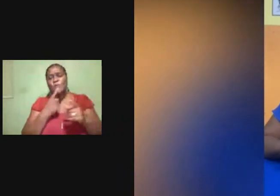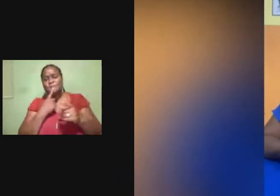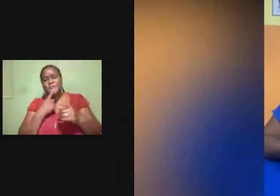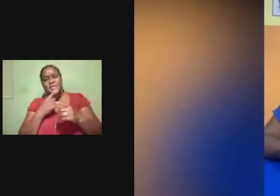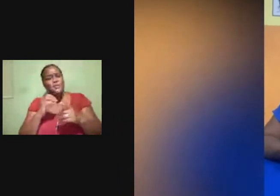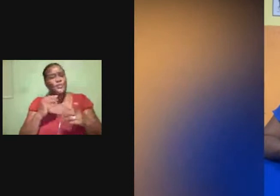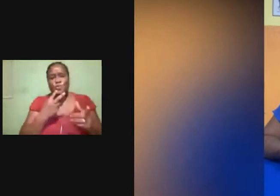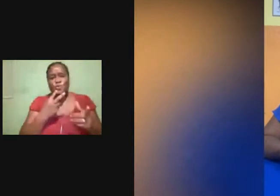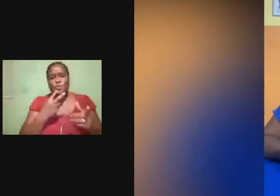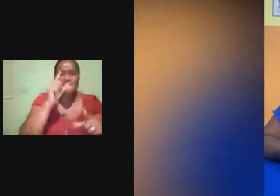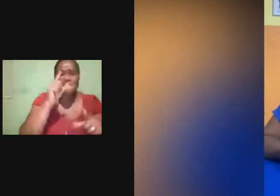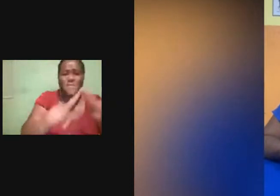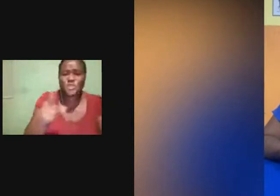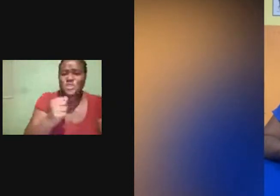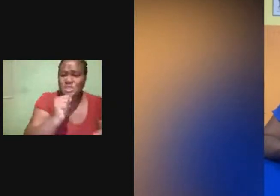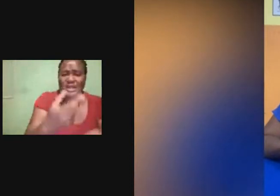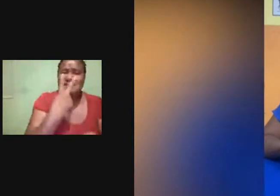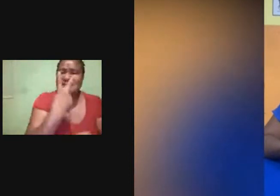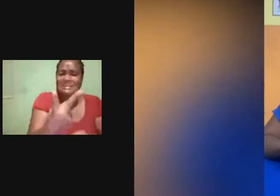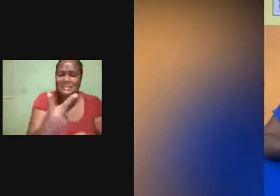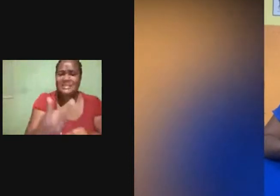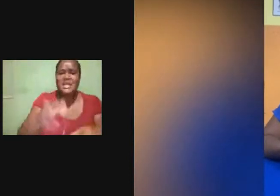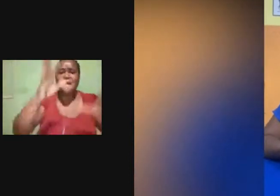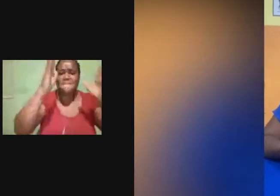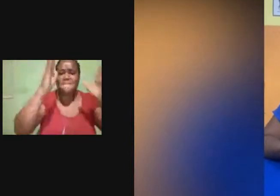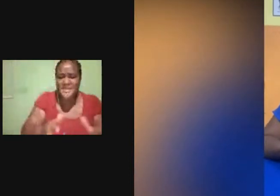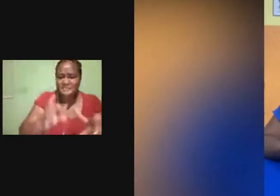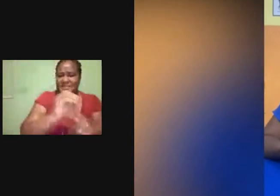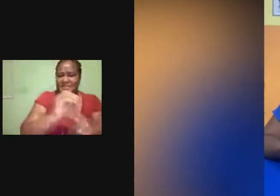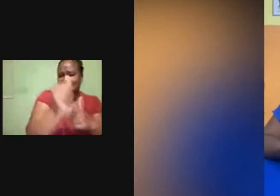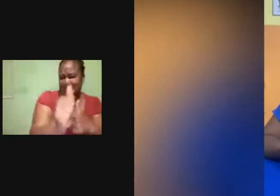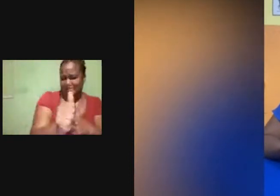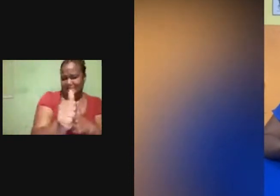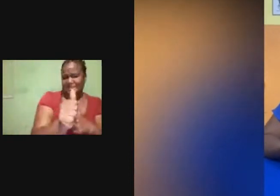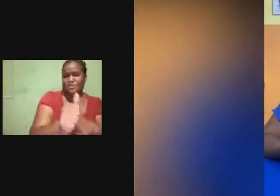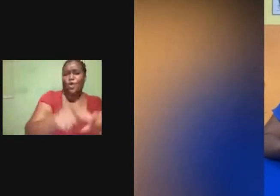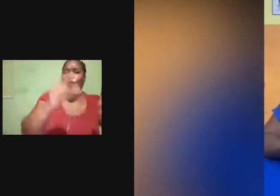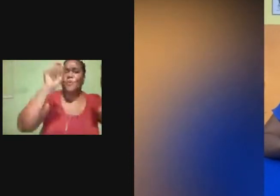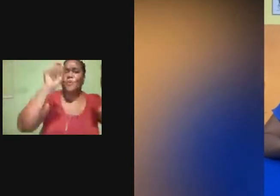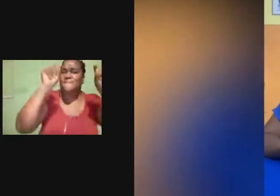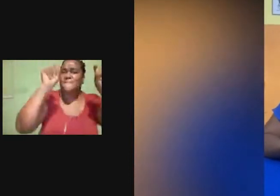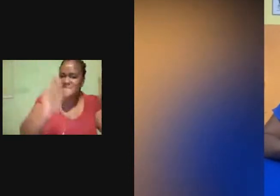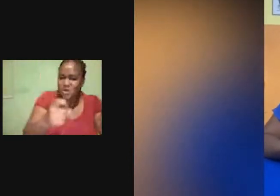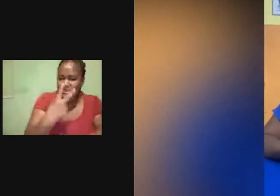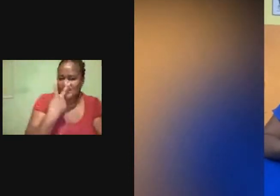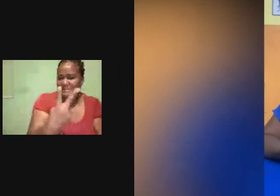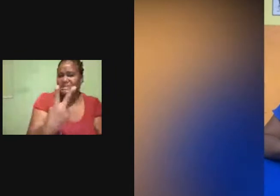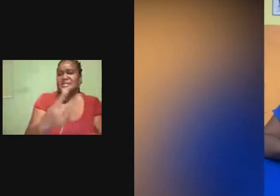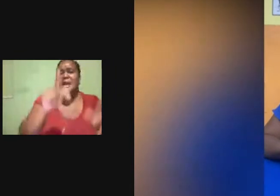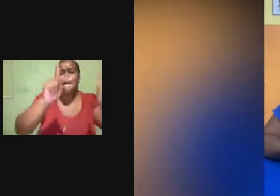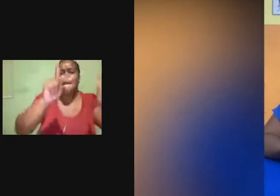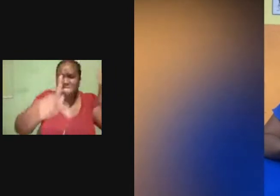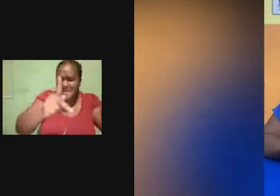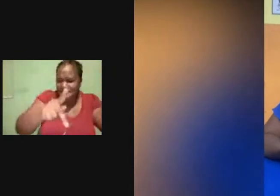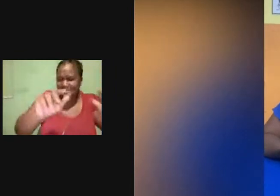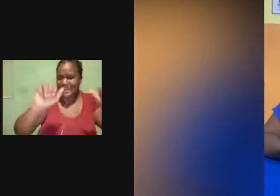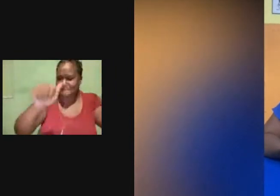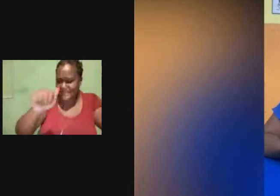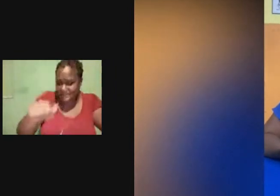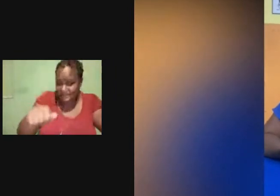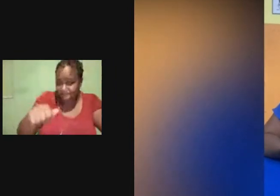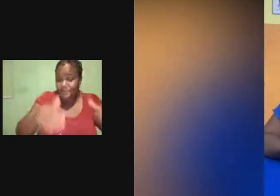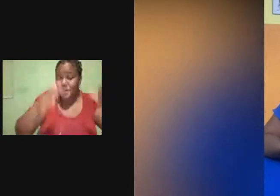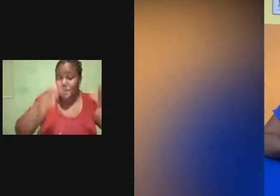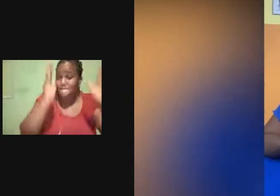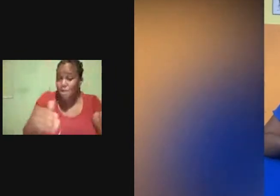Or inability to do something. Just remember this. That a person with autism. They are humans